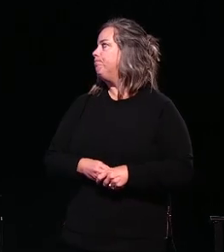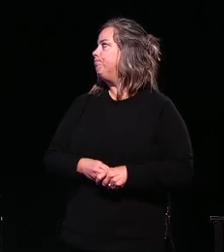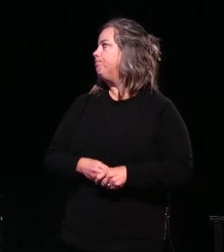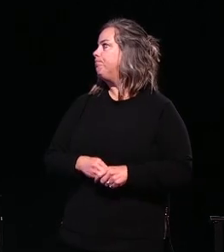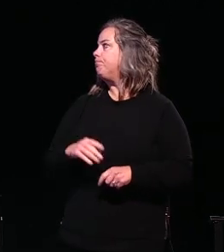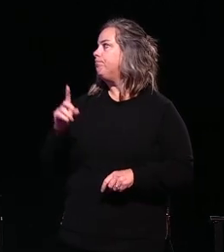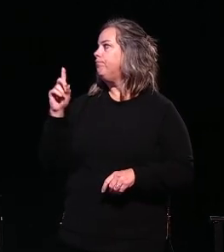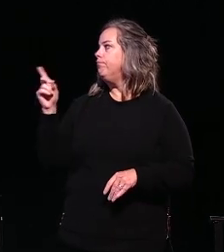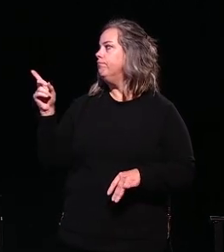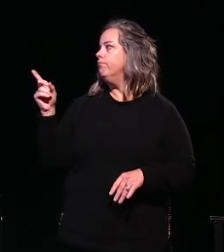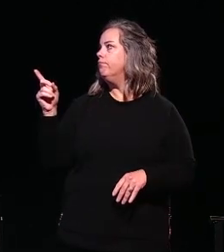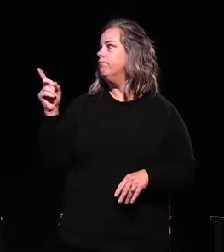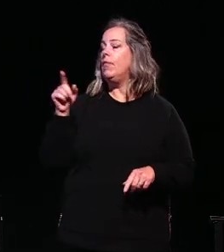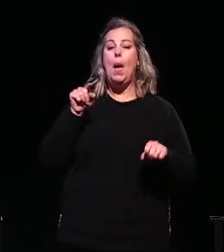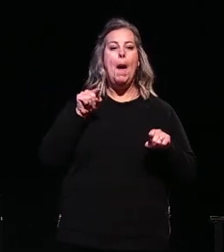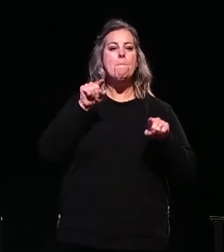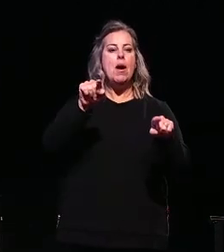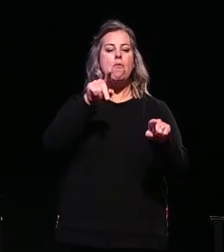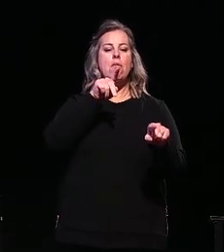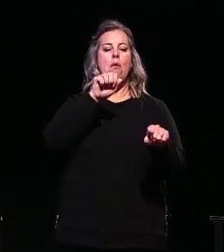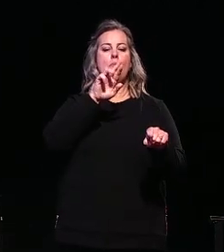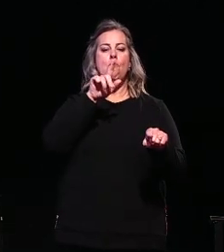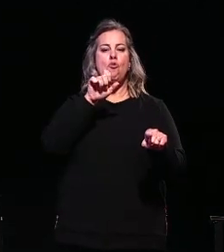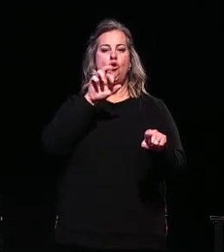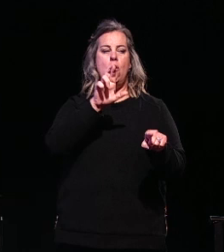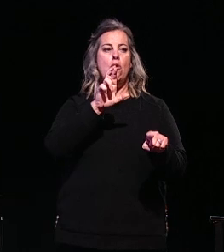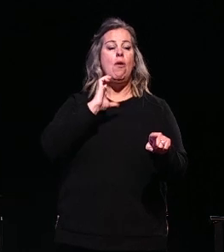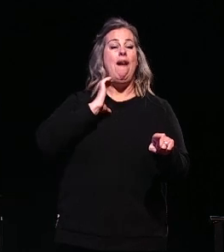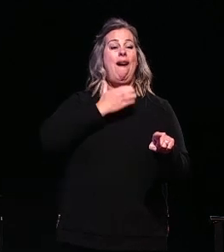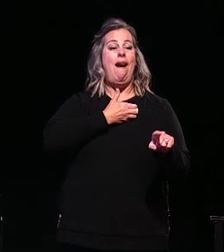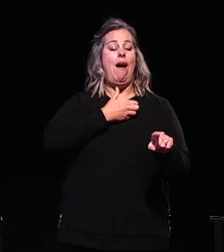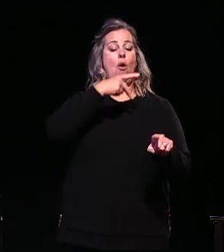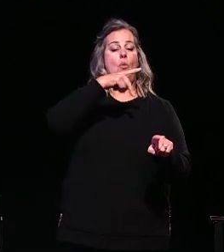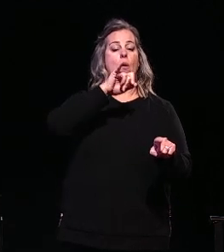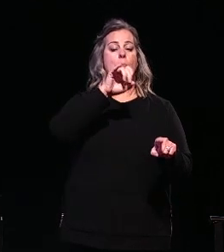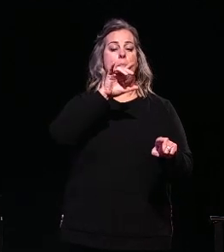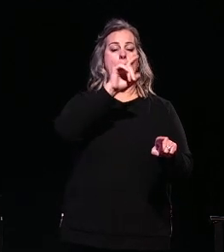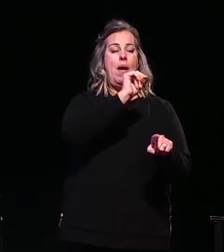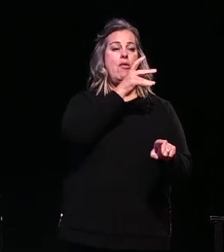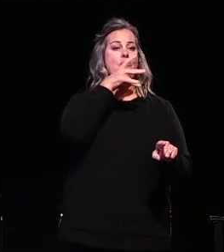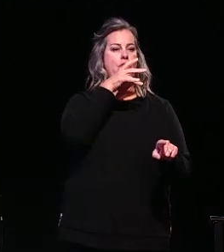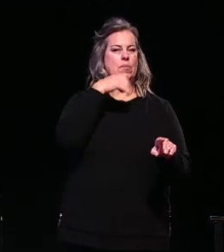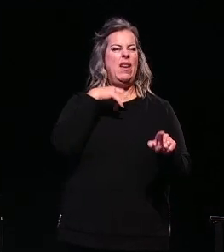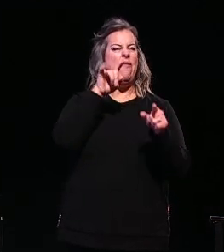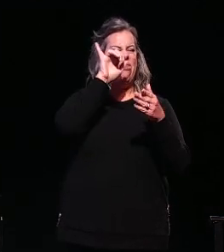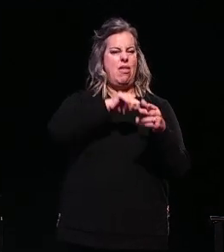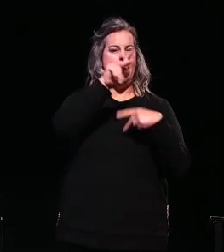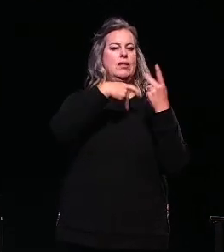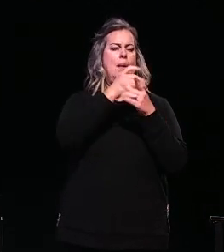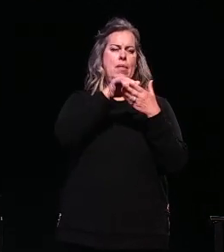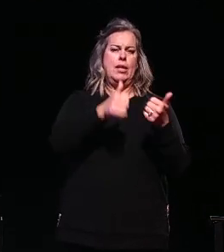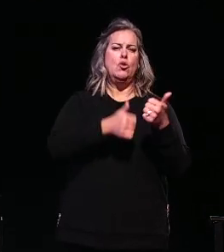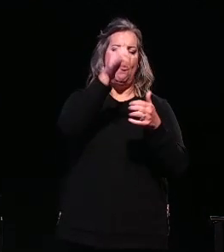This picture shows a parallel parlor. Our initial two pilot farms both had this parlor type and it's the most common throughout the Grow New York